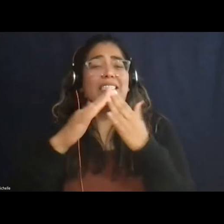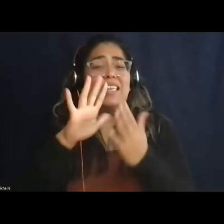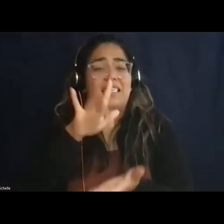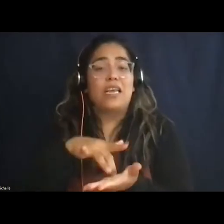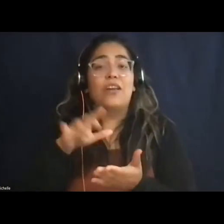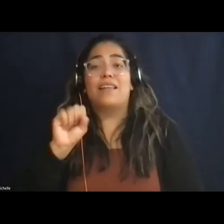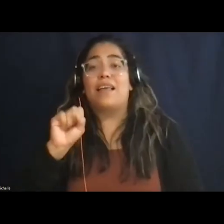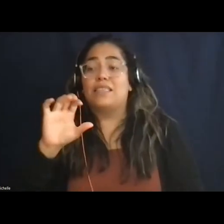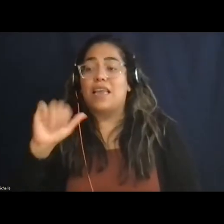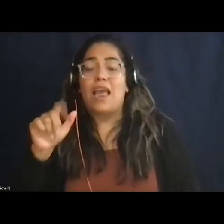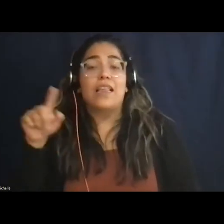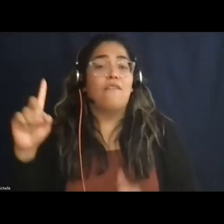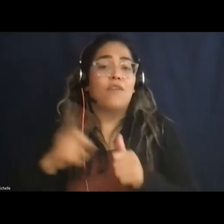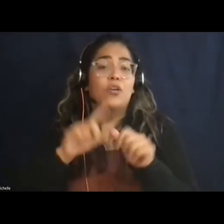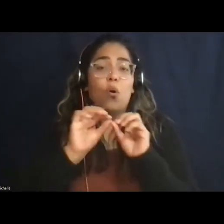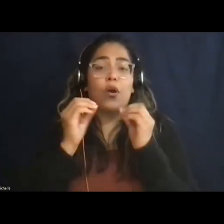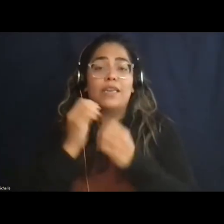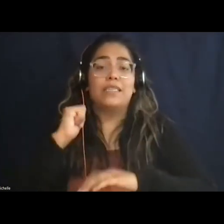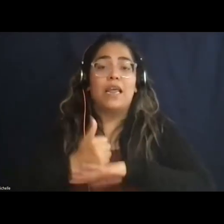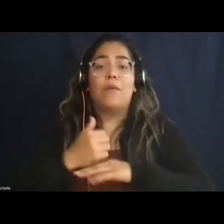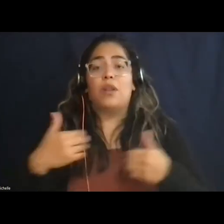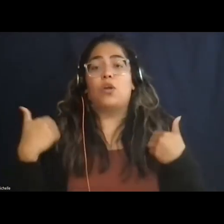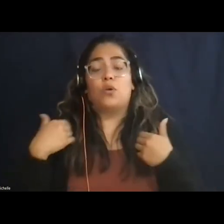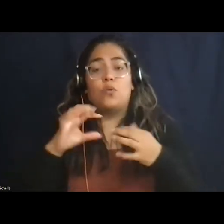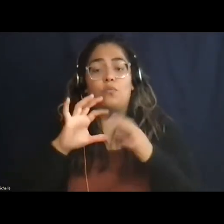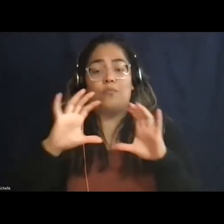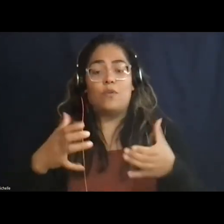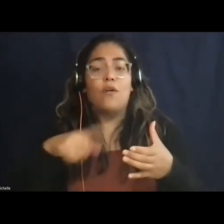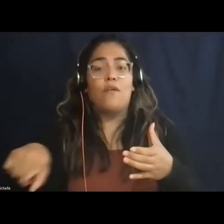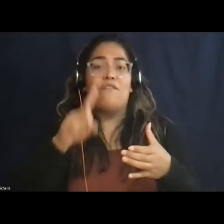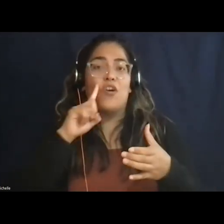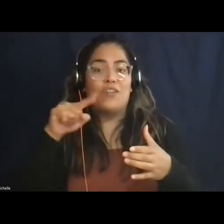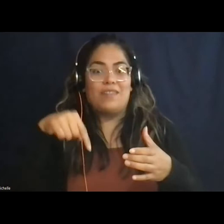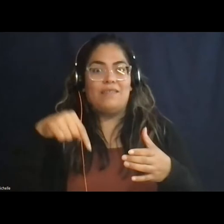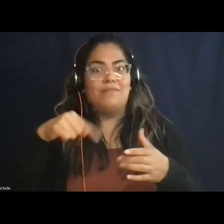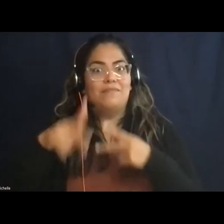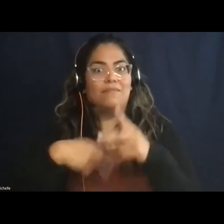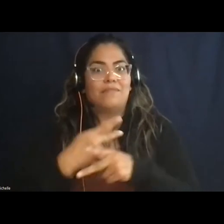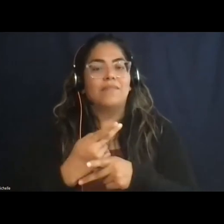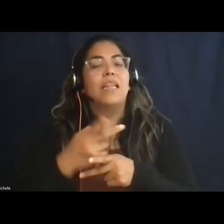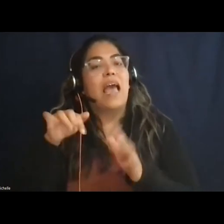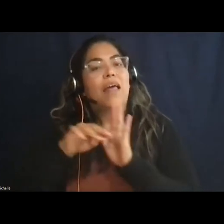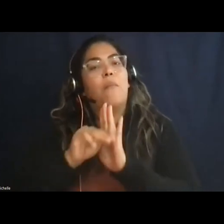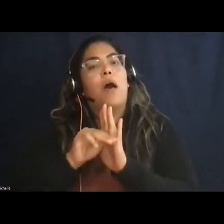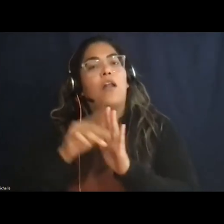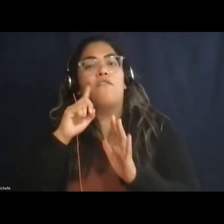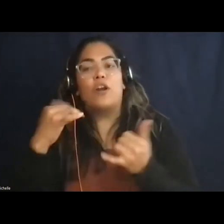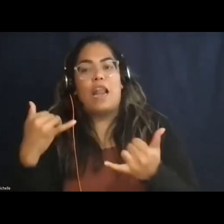first organization to establish a youth core of this caliber and has become a model for the current core movement.